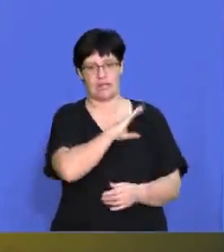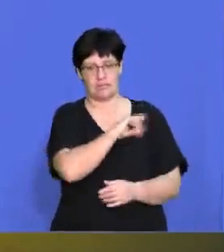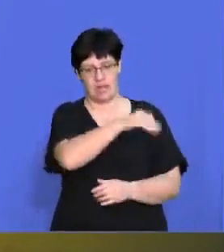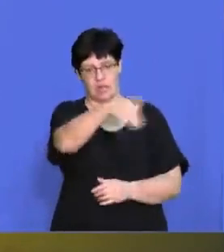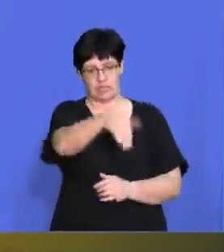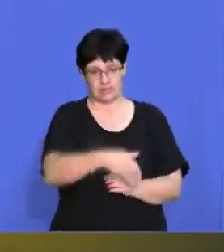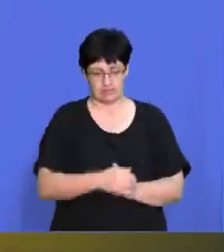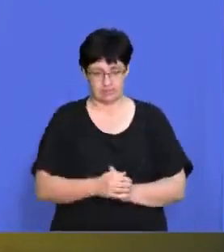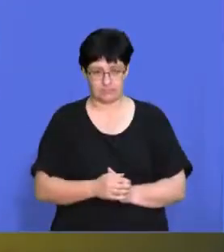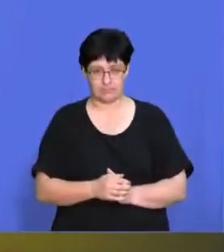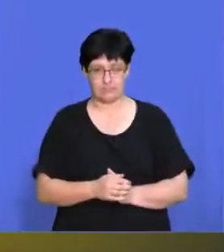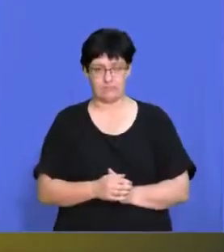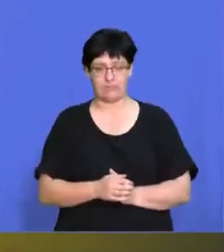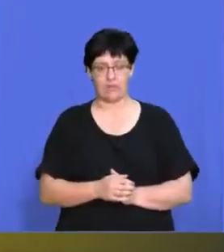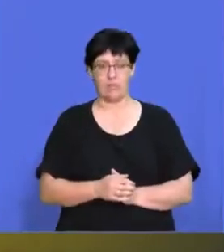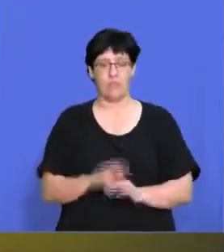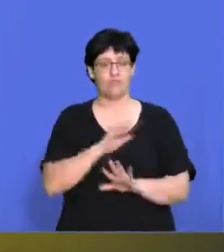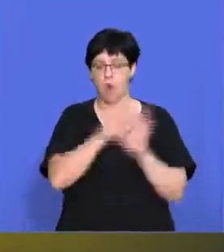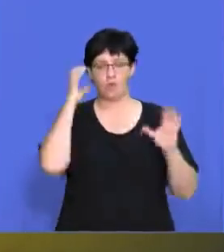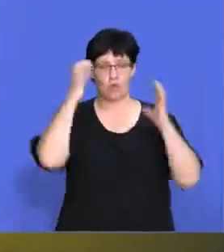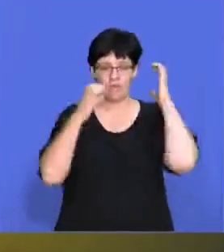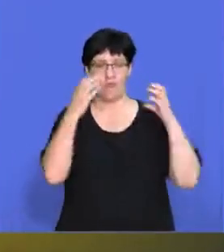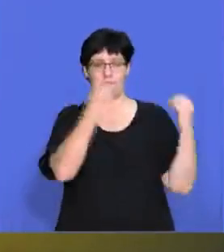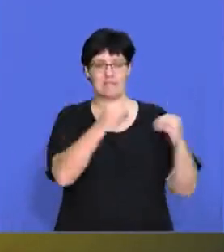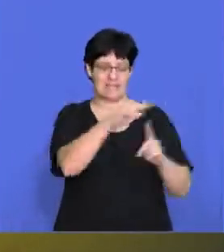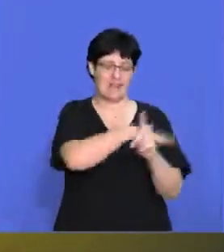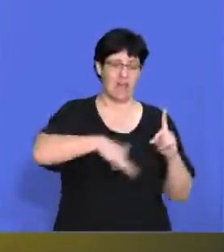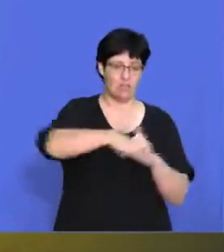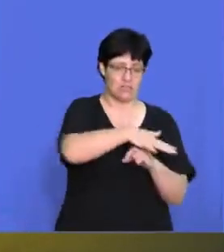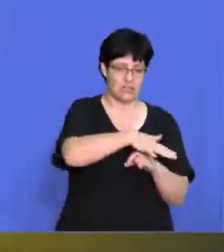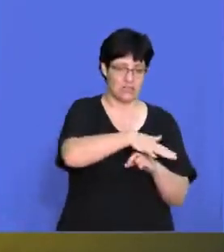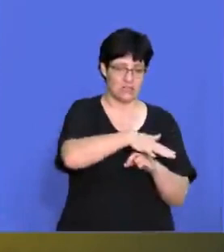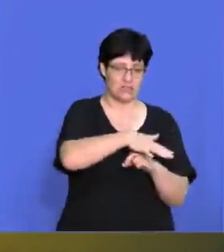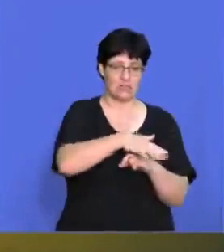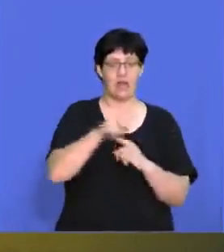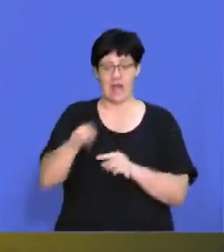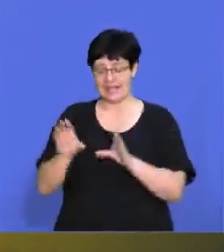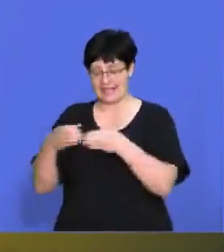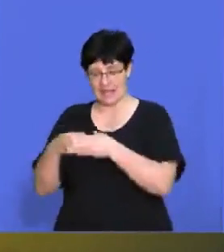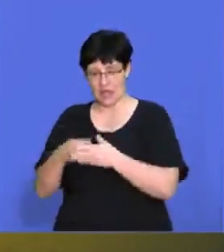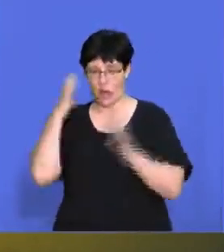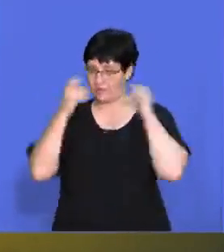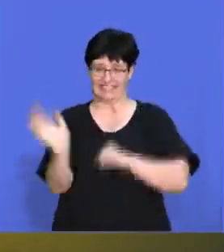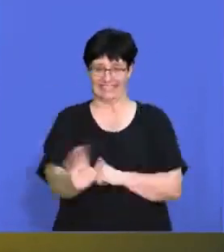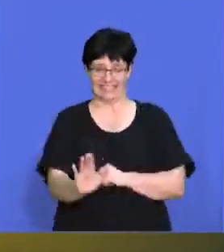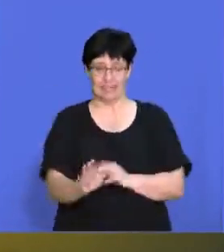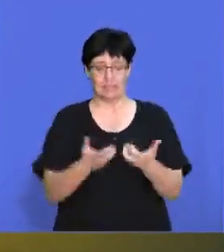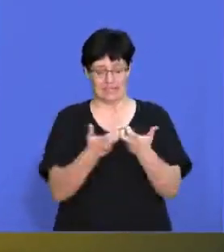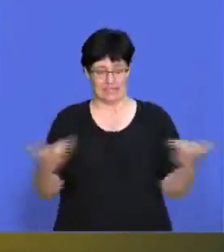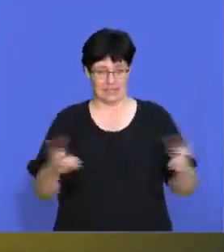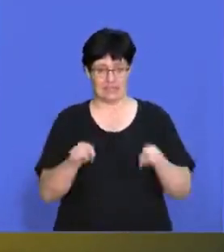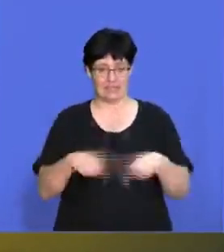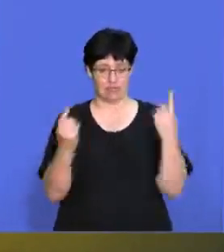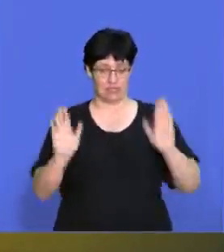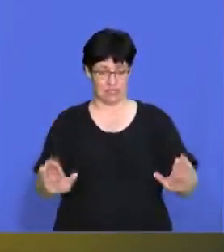directly to their consumers. Do not confuse business business environments and the sectors of the